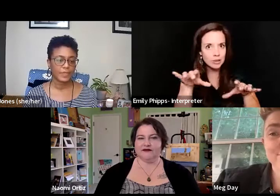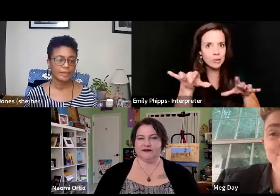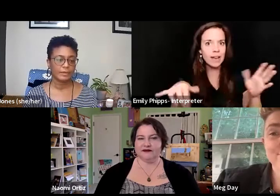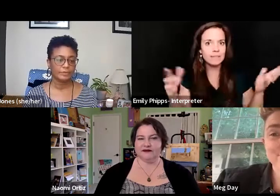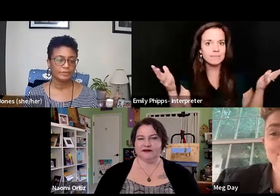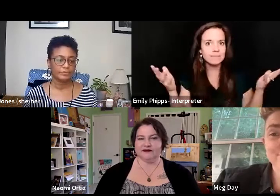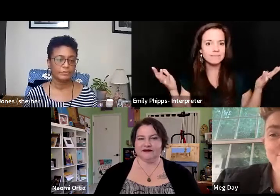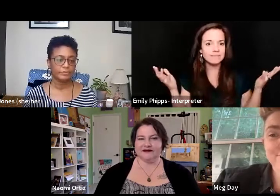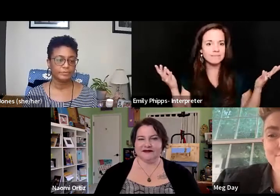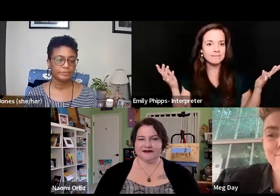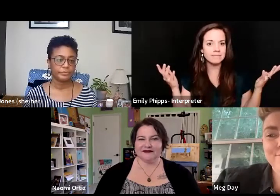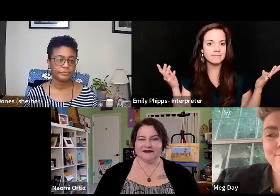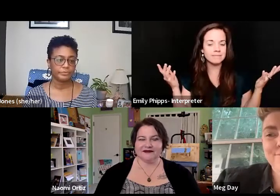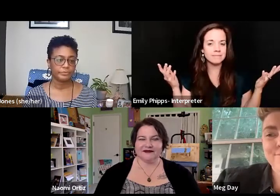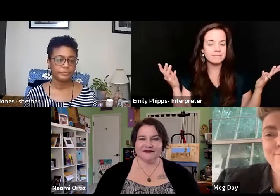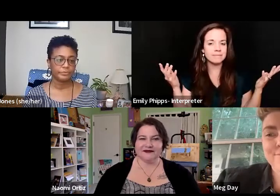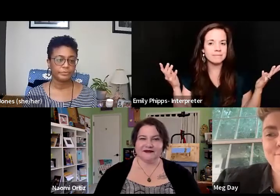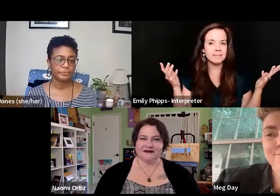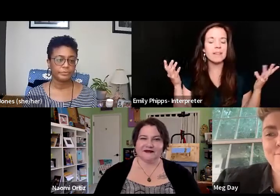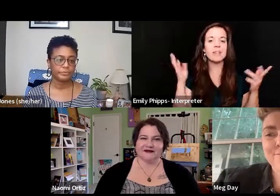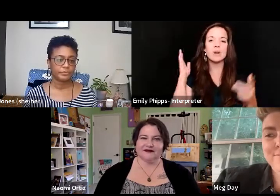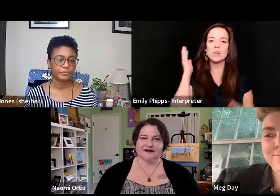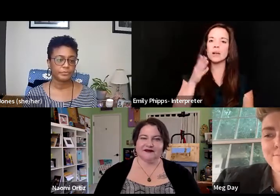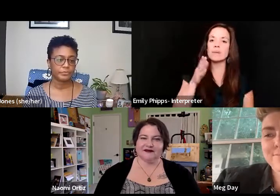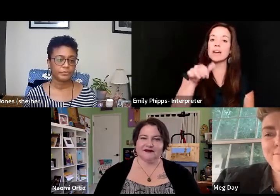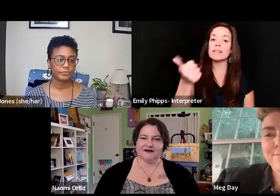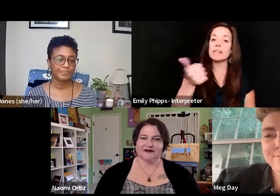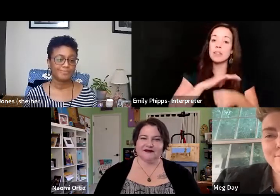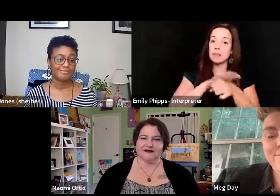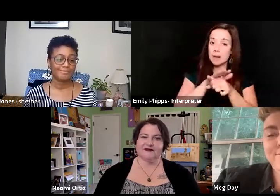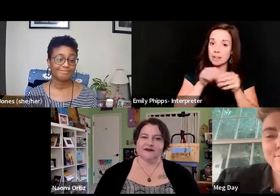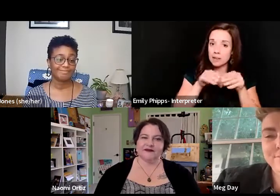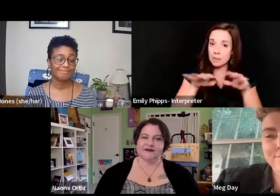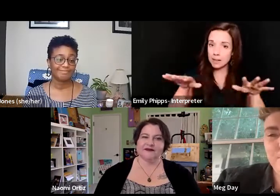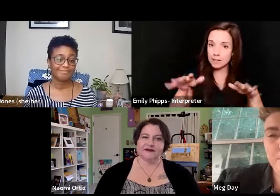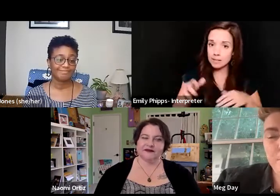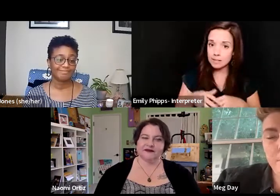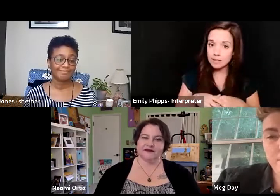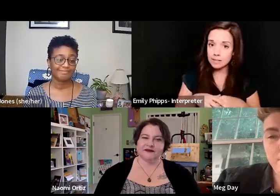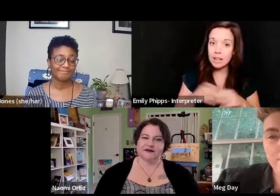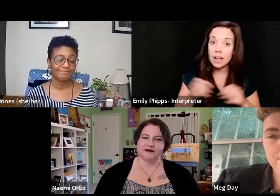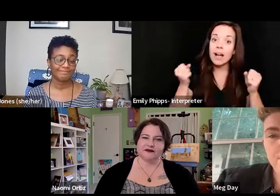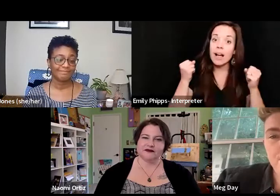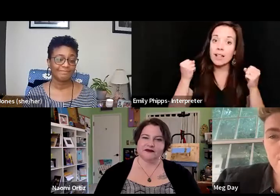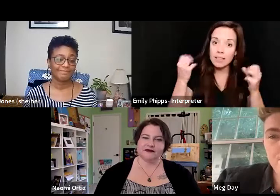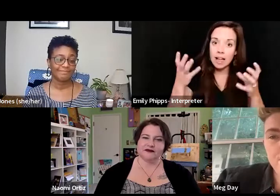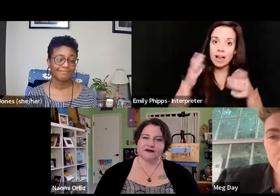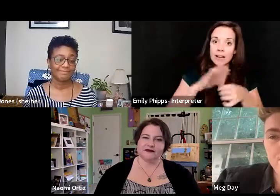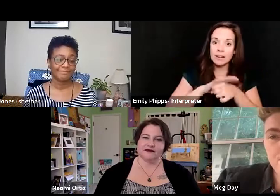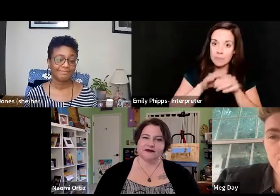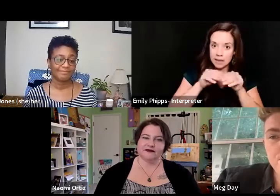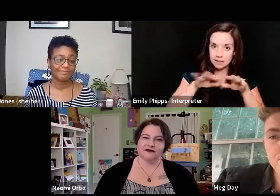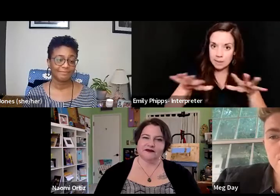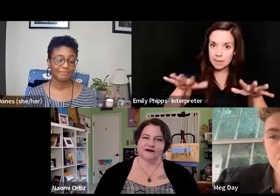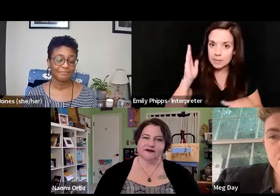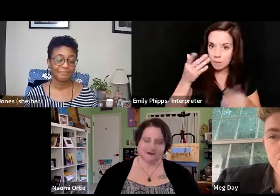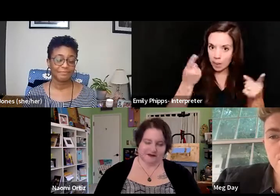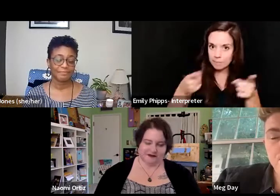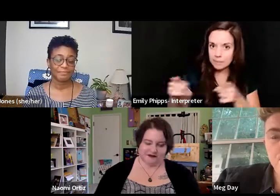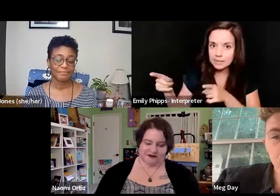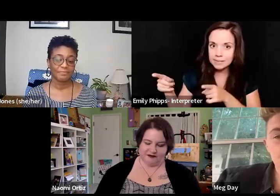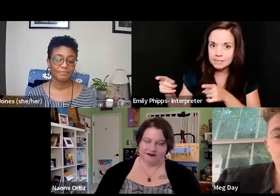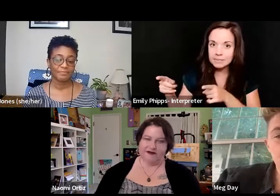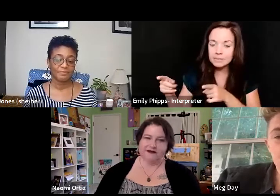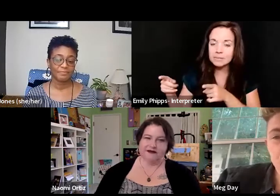And, you know, there's, I just want to say, like, there's going to be another pandemic. There's going to be a lot of pandemics and what we need to keep